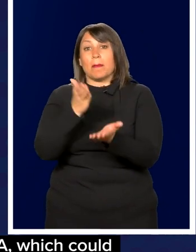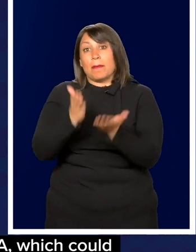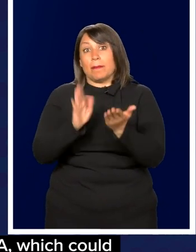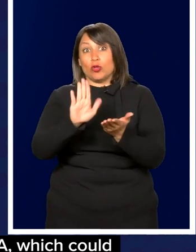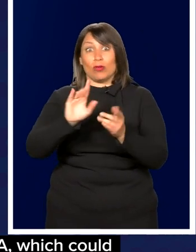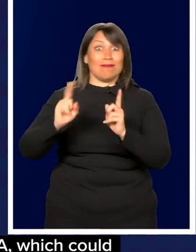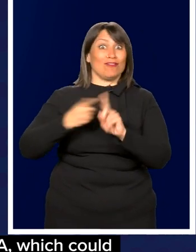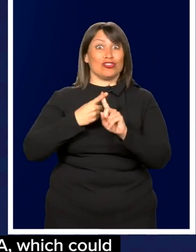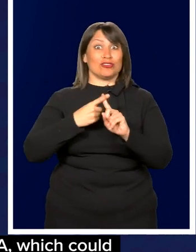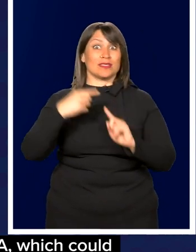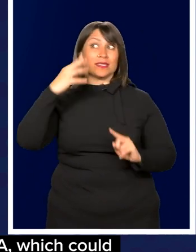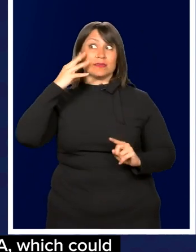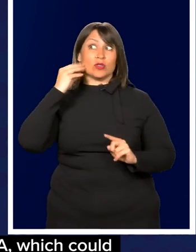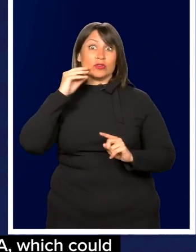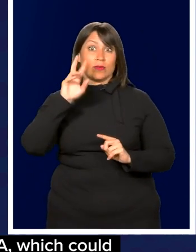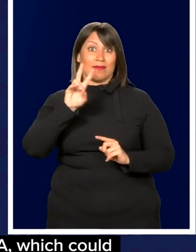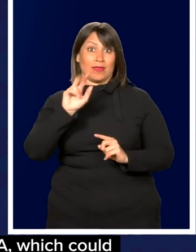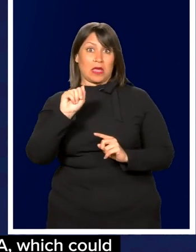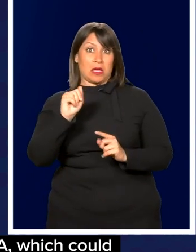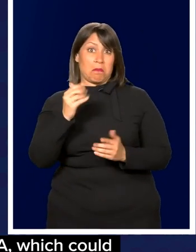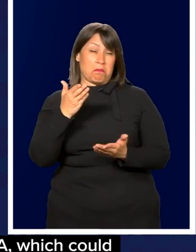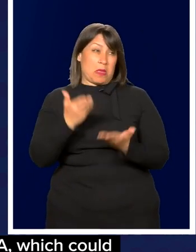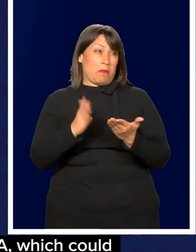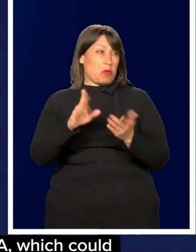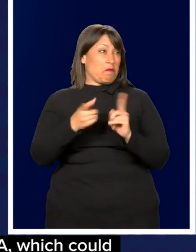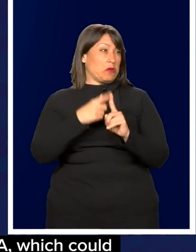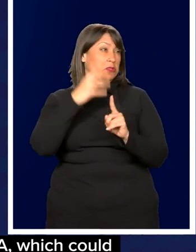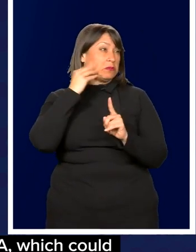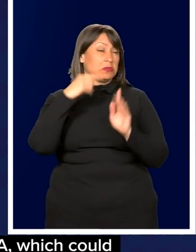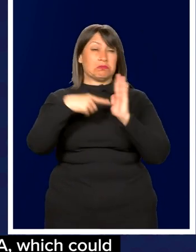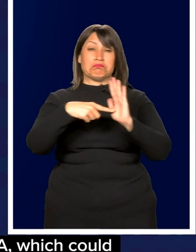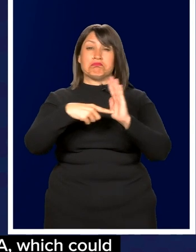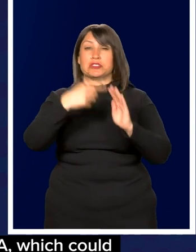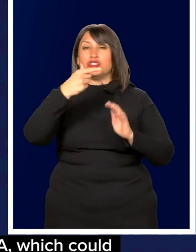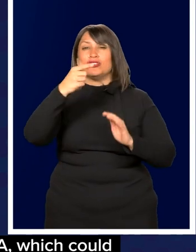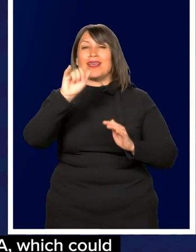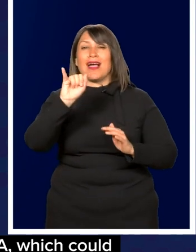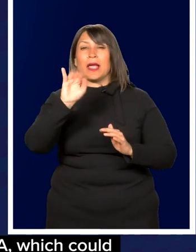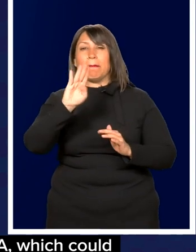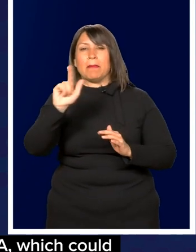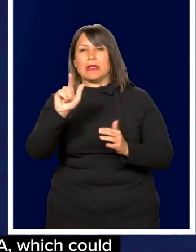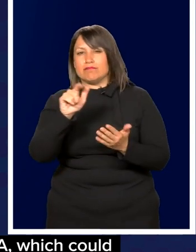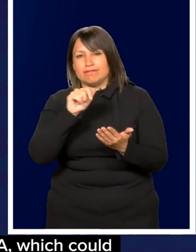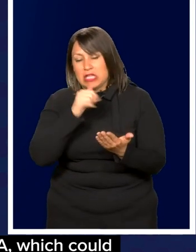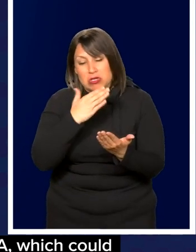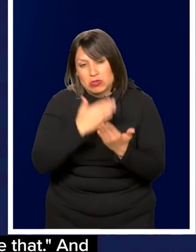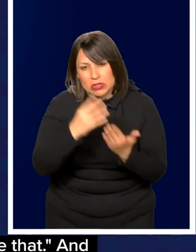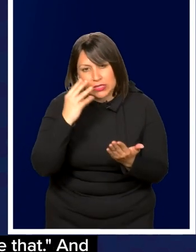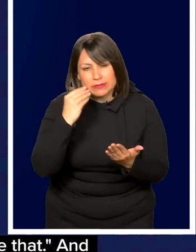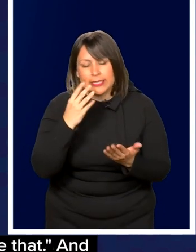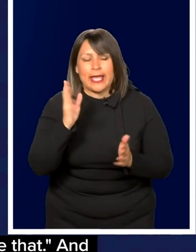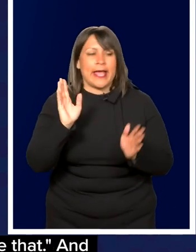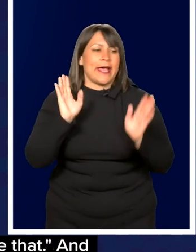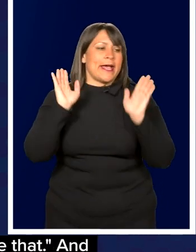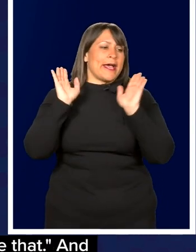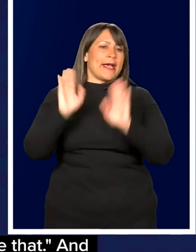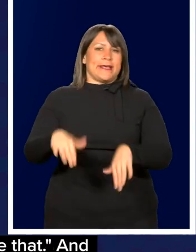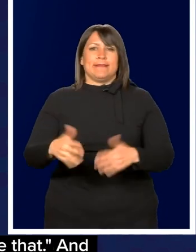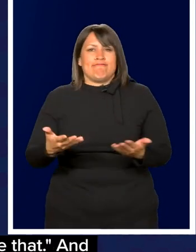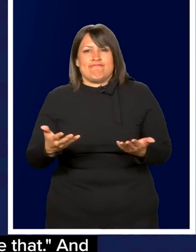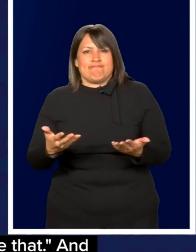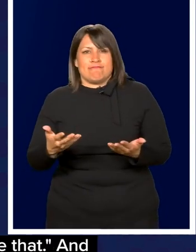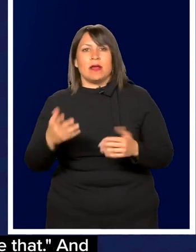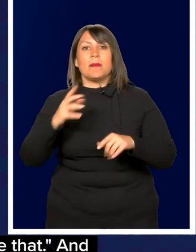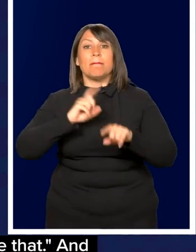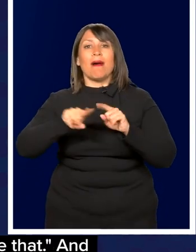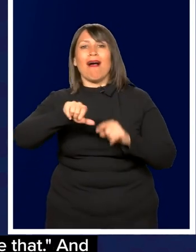that maybe your first experience with the VA, which could have been the GI Bill, it wasn't a good one. And so you think, I'm just not going